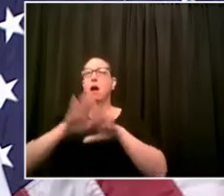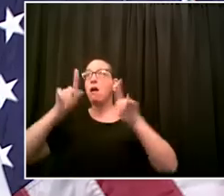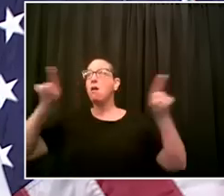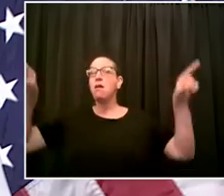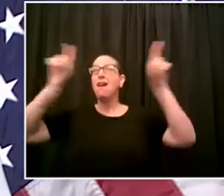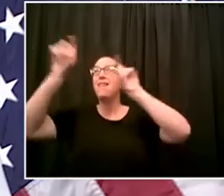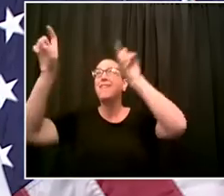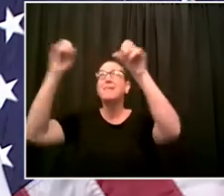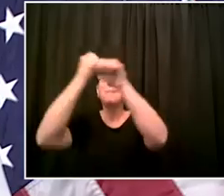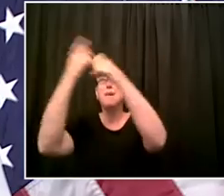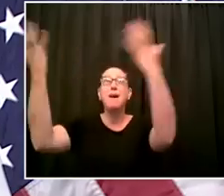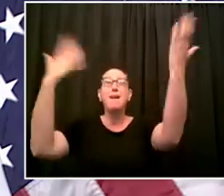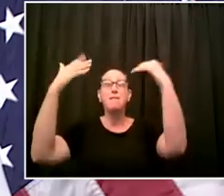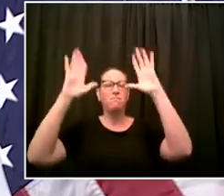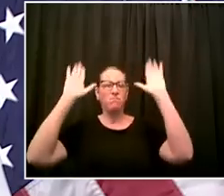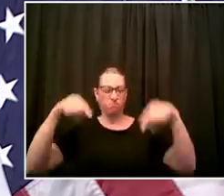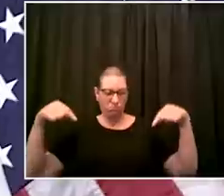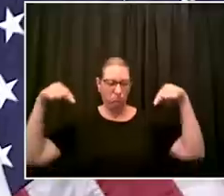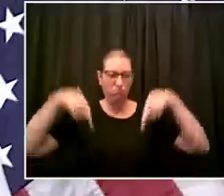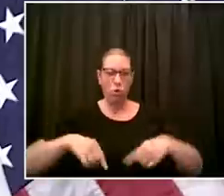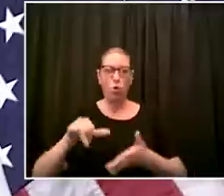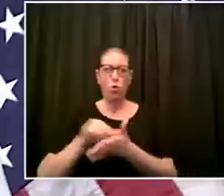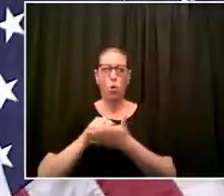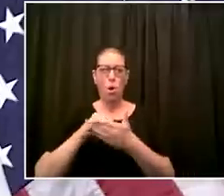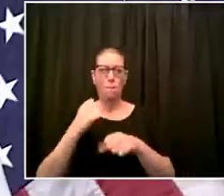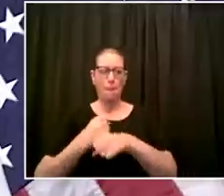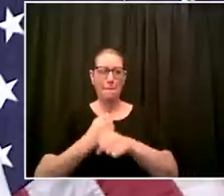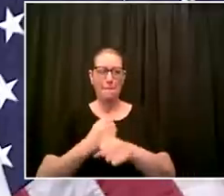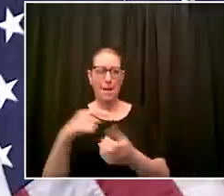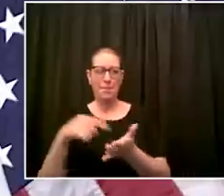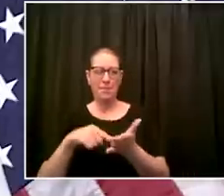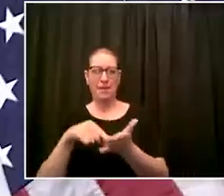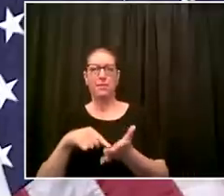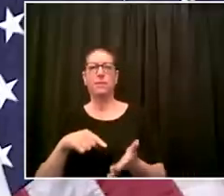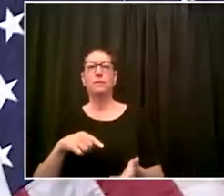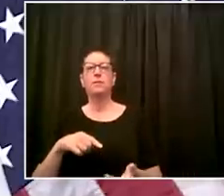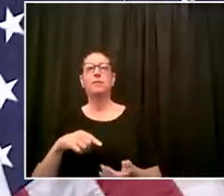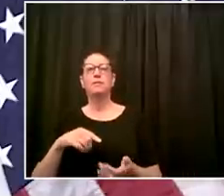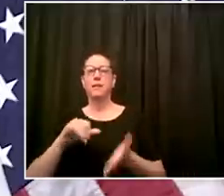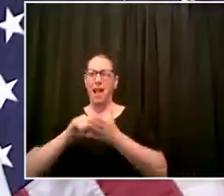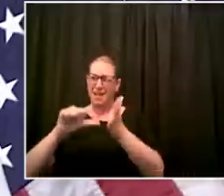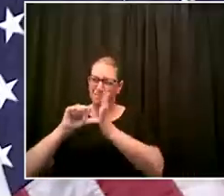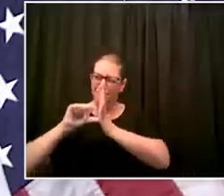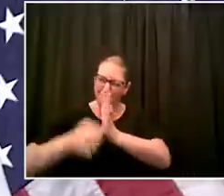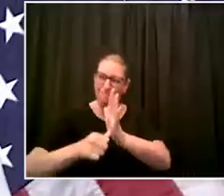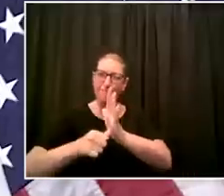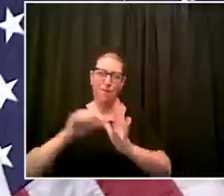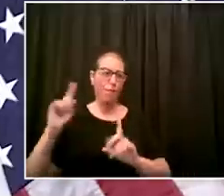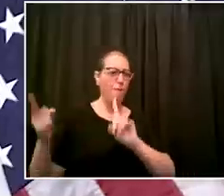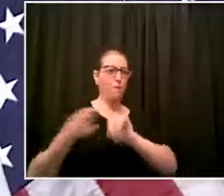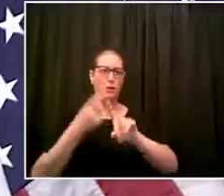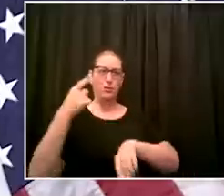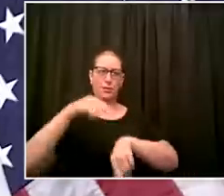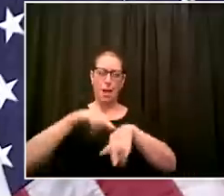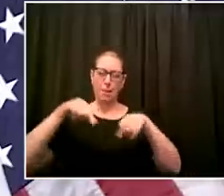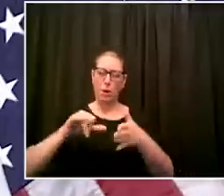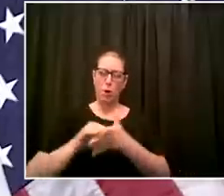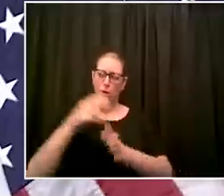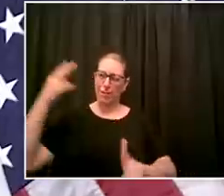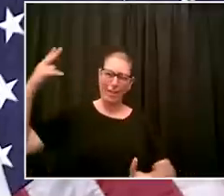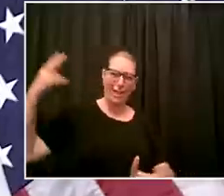time in our history new york city is building and using its own test kits